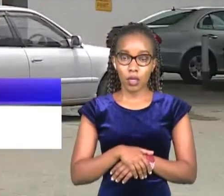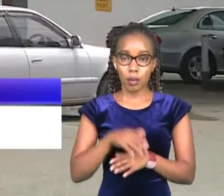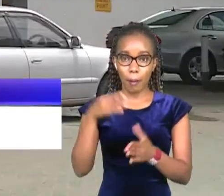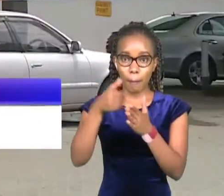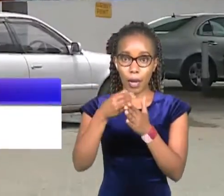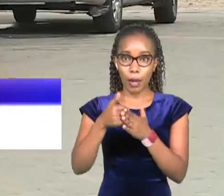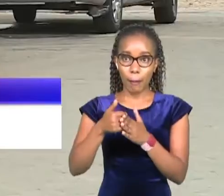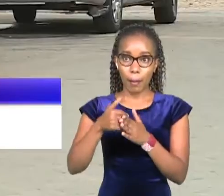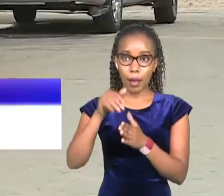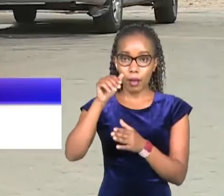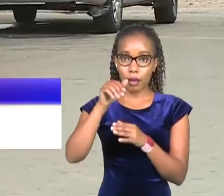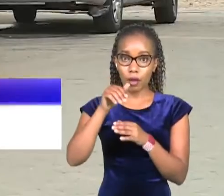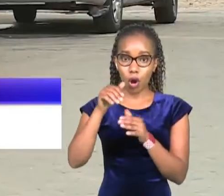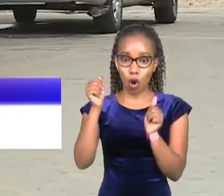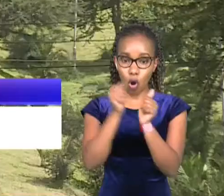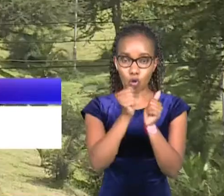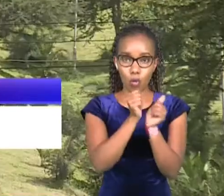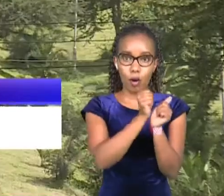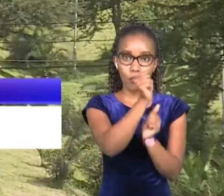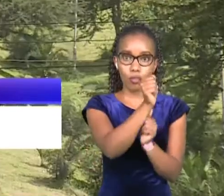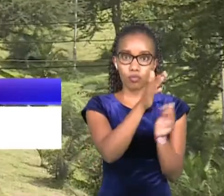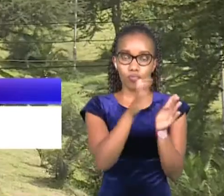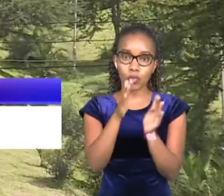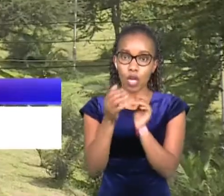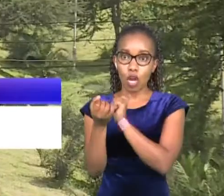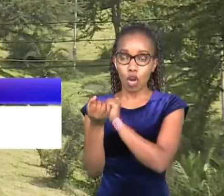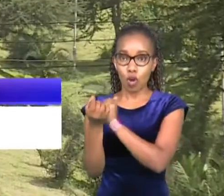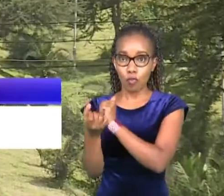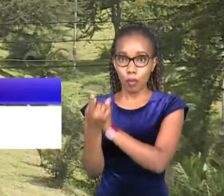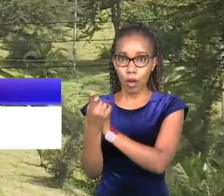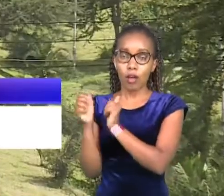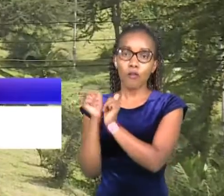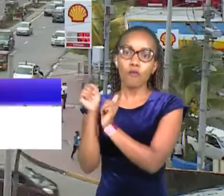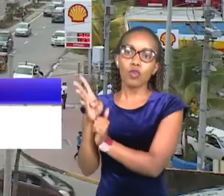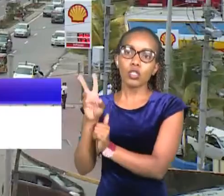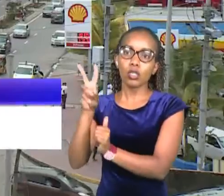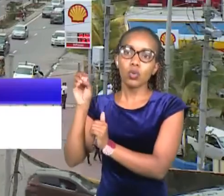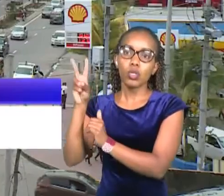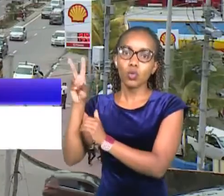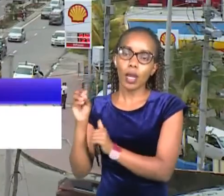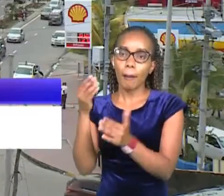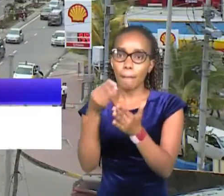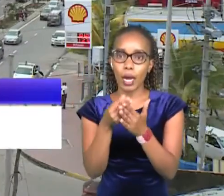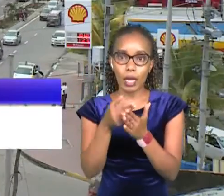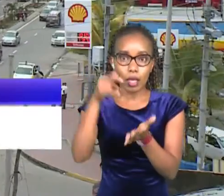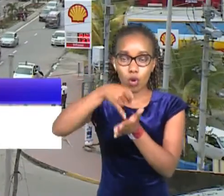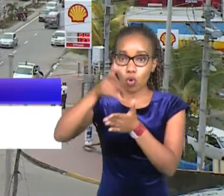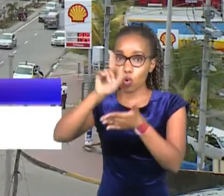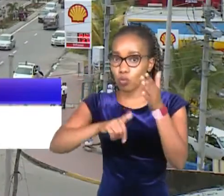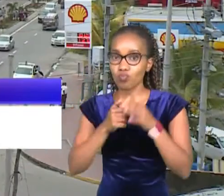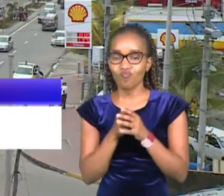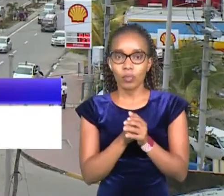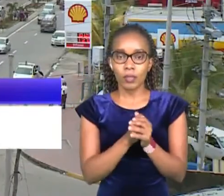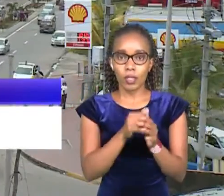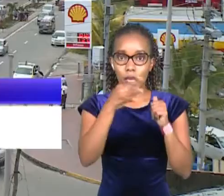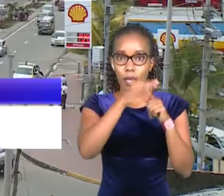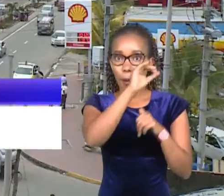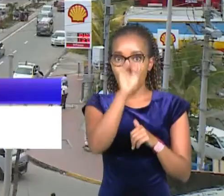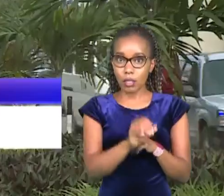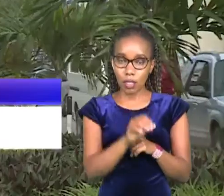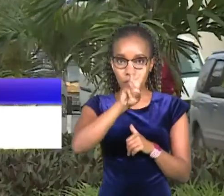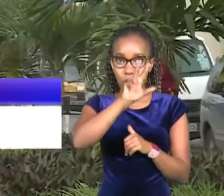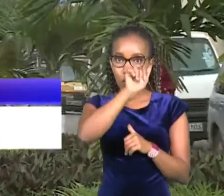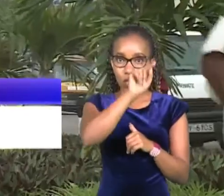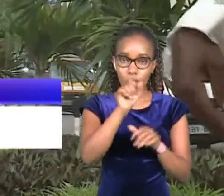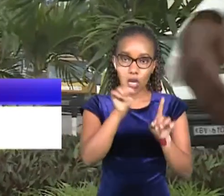taking effect from October 15 to November 14, 2020. The prices are inclusive of the 8% VAT in line with